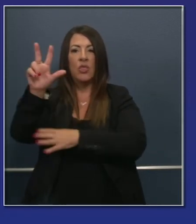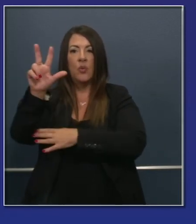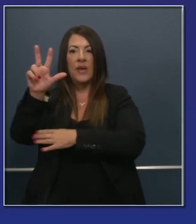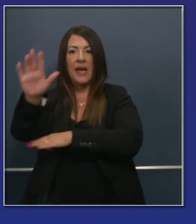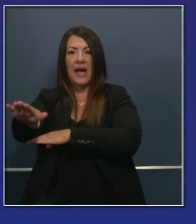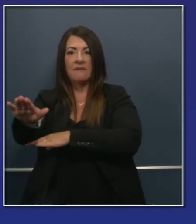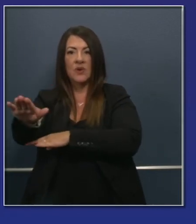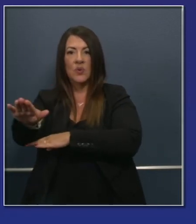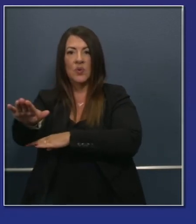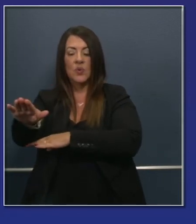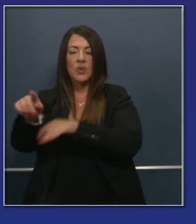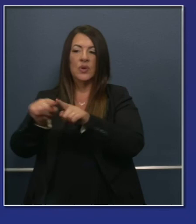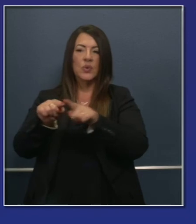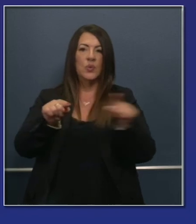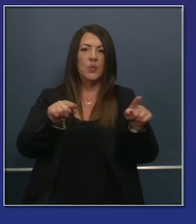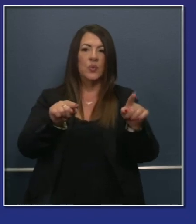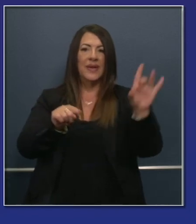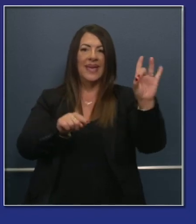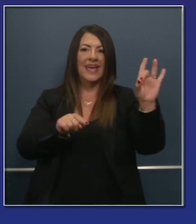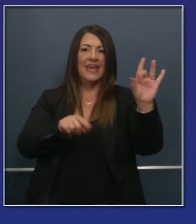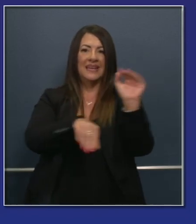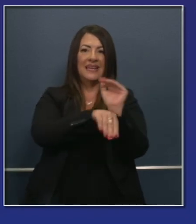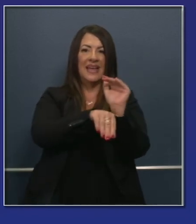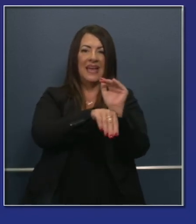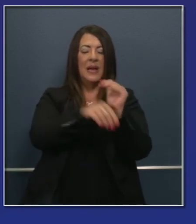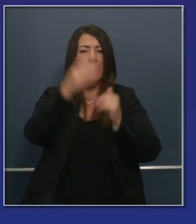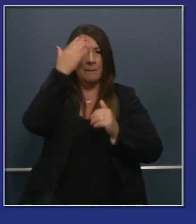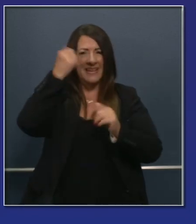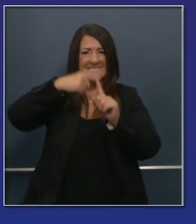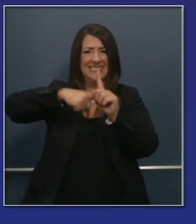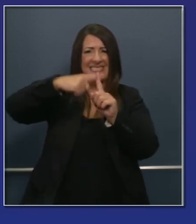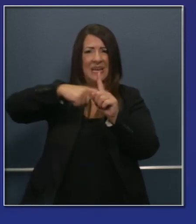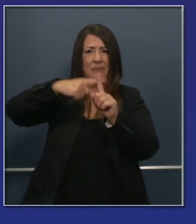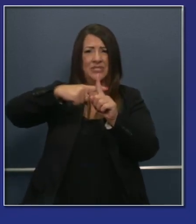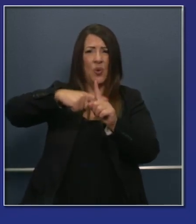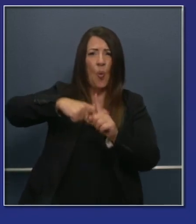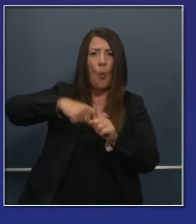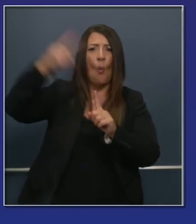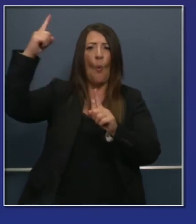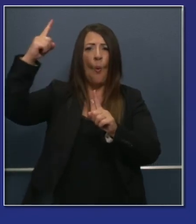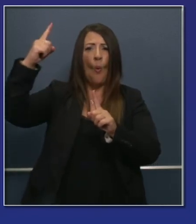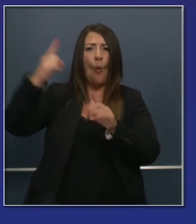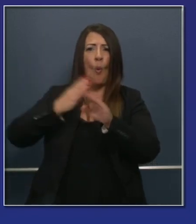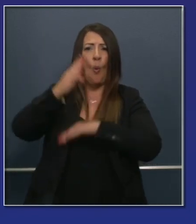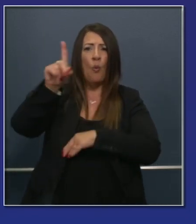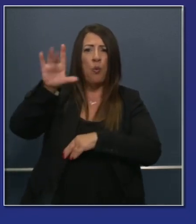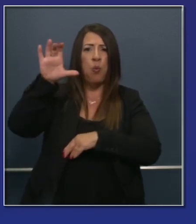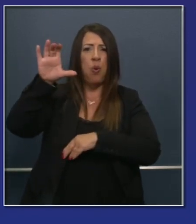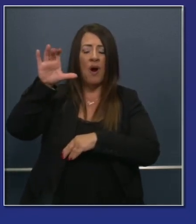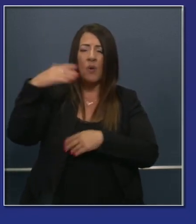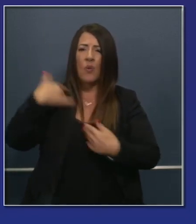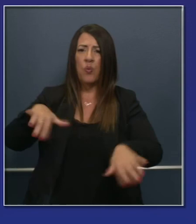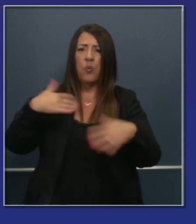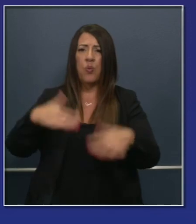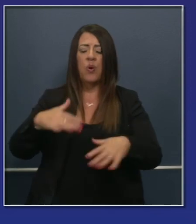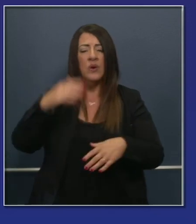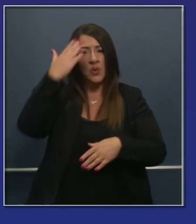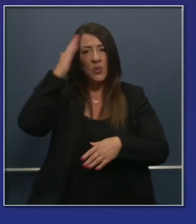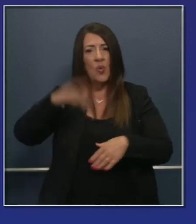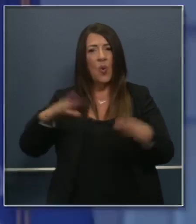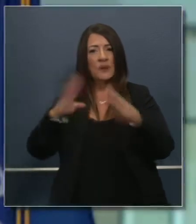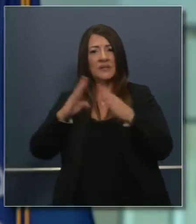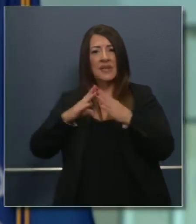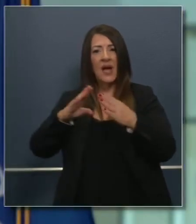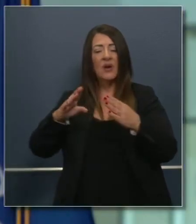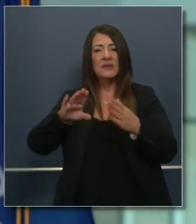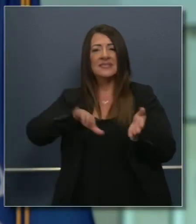.m. We're seeing triple-digit temperatures. I think I read they're anticipating Death Valley temperatures to go to a